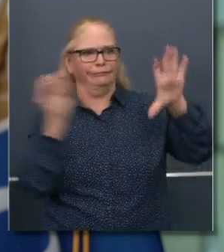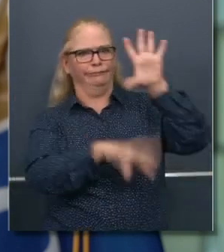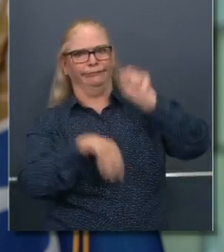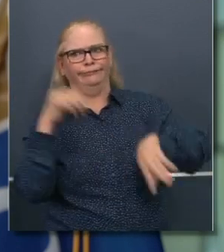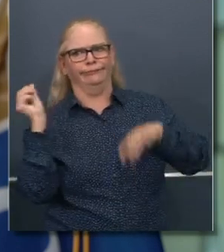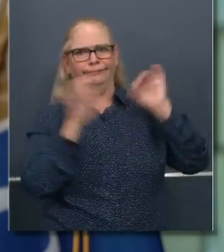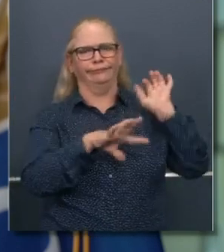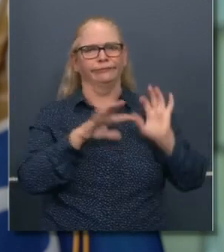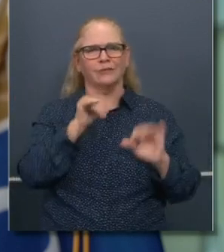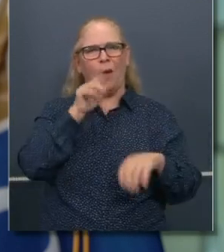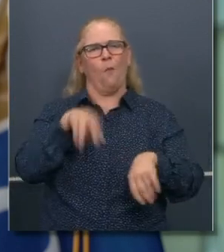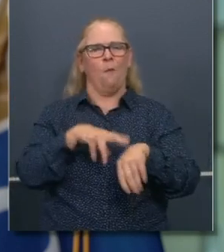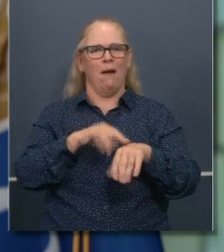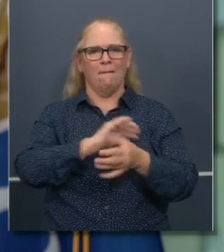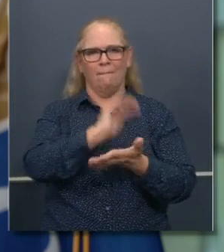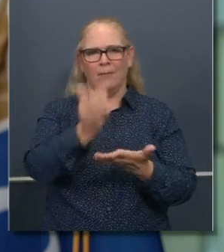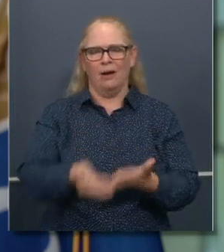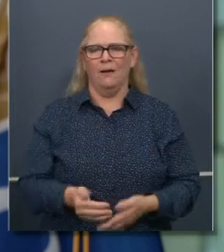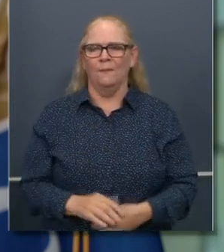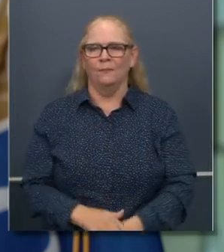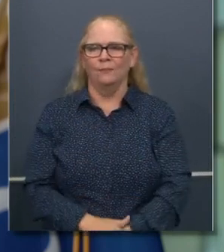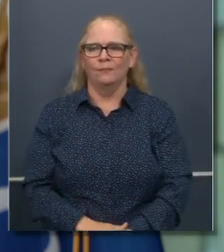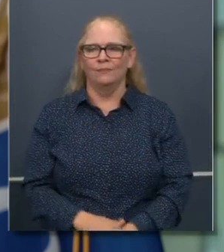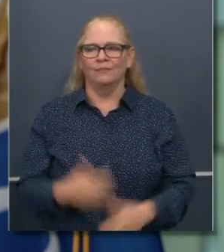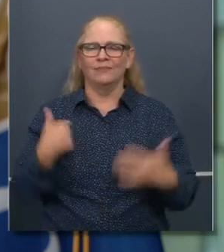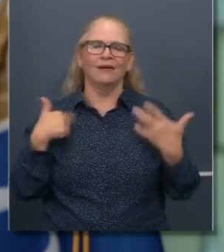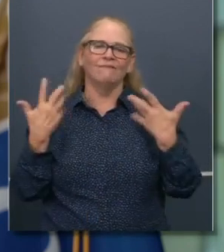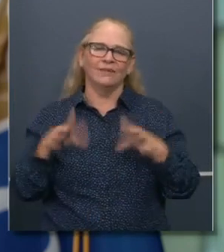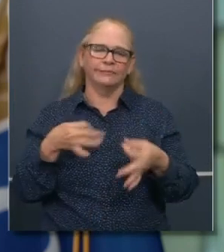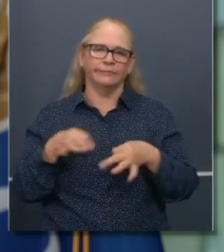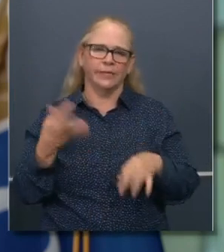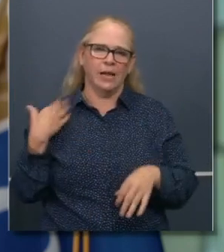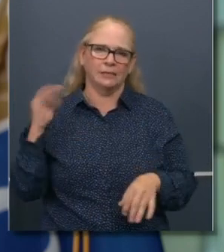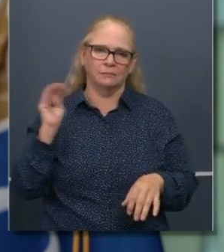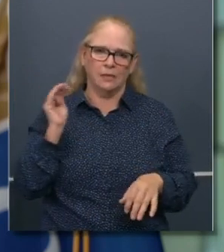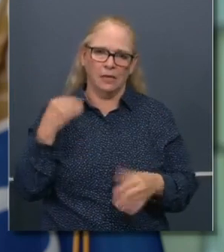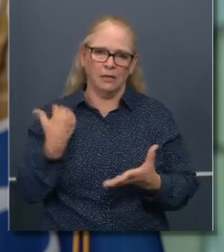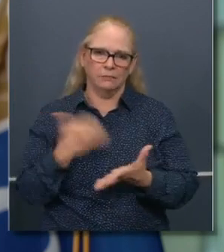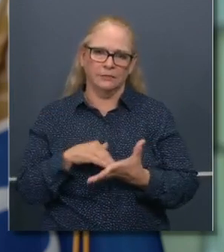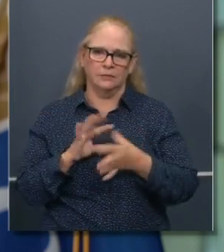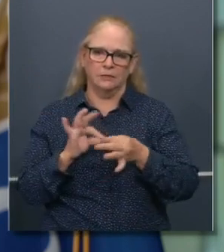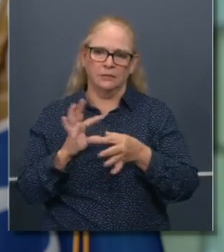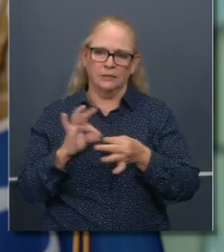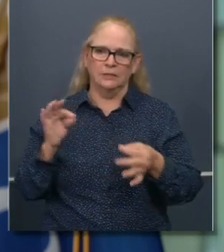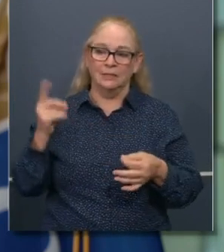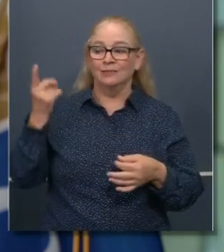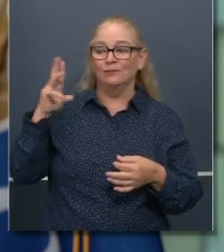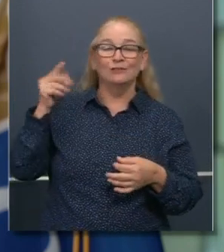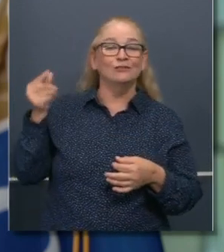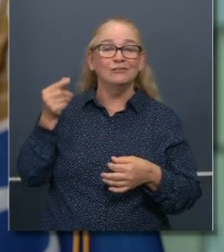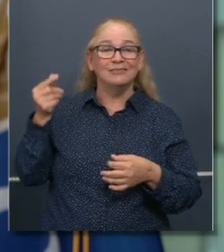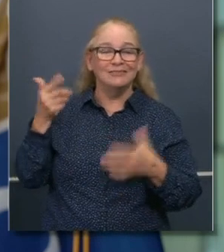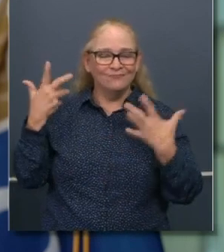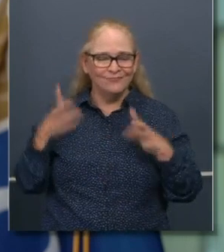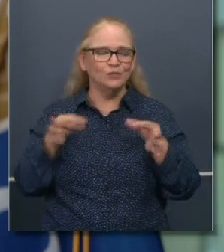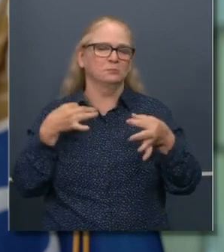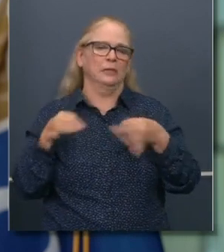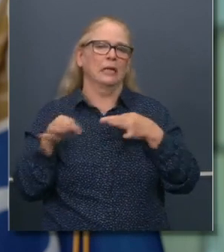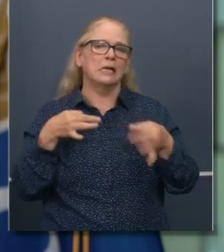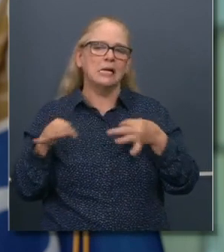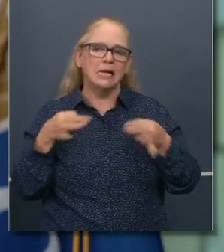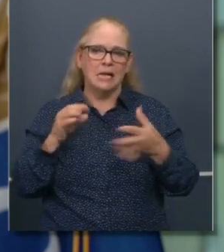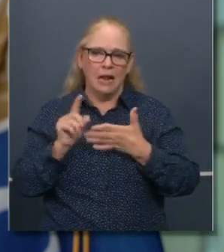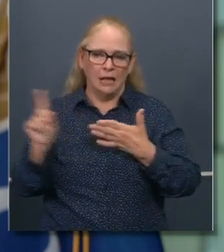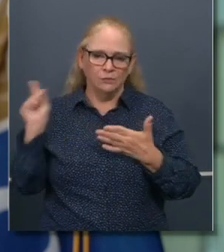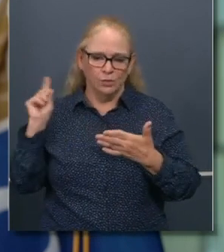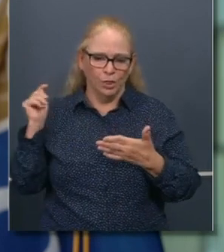Yeah, we talked a lot about that on Monday. Dr. Galley talked even more detailed last Thursday and last Tuesday. Um, and